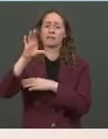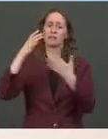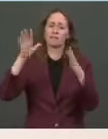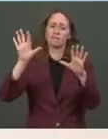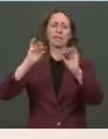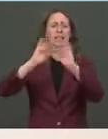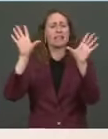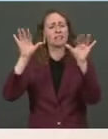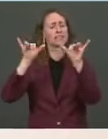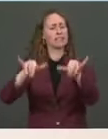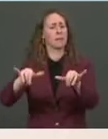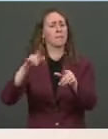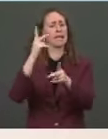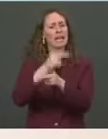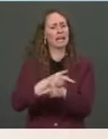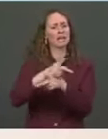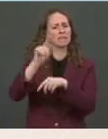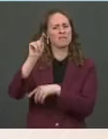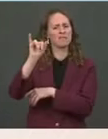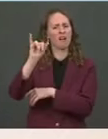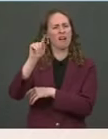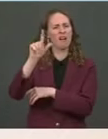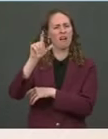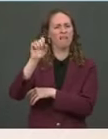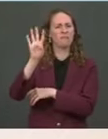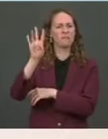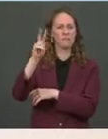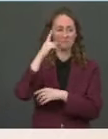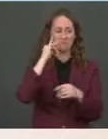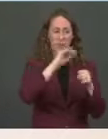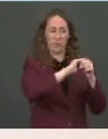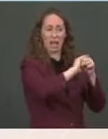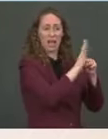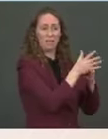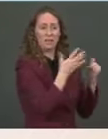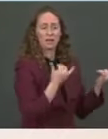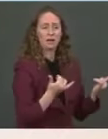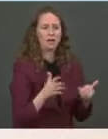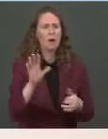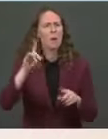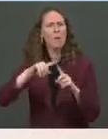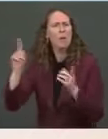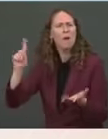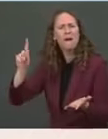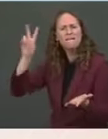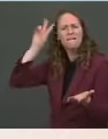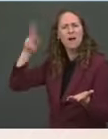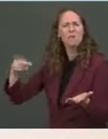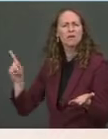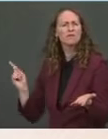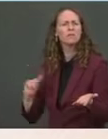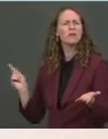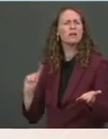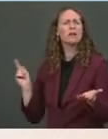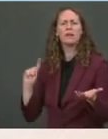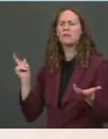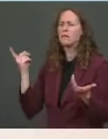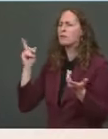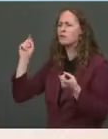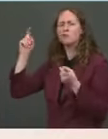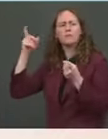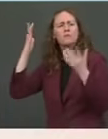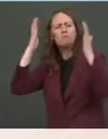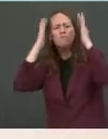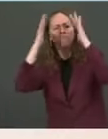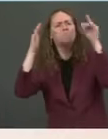given we're facing a global pandemic. The Where's the Vice President on any of this? Isn't she supposed to be addressing the root causes of migration? Ms. Absolutely. And she